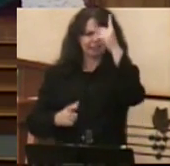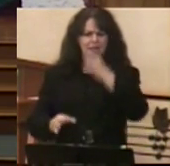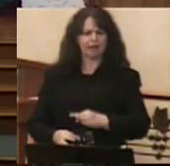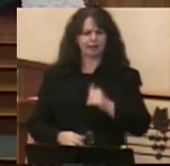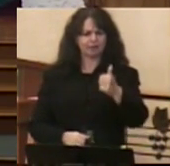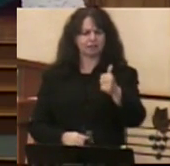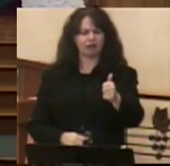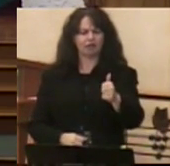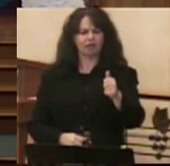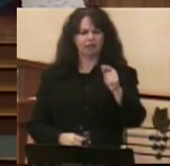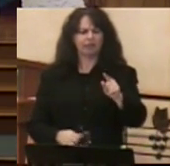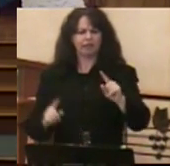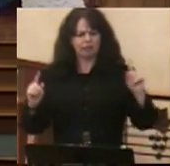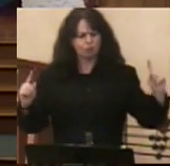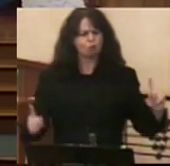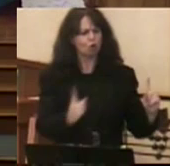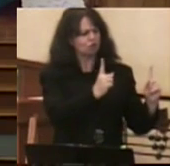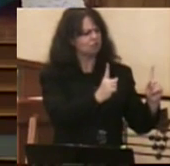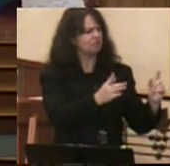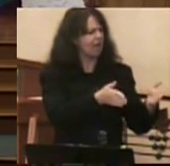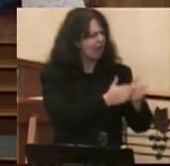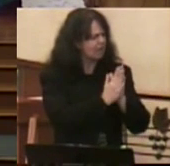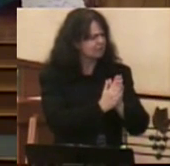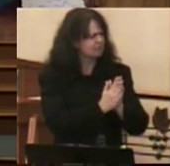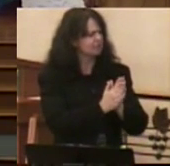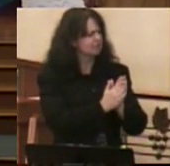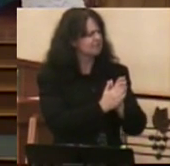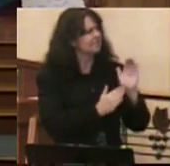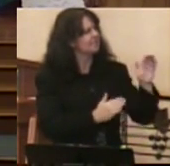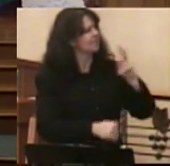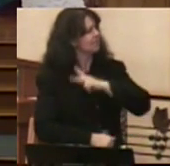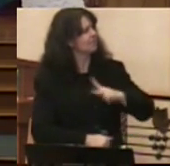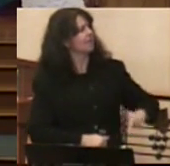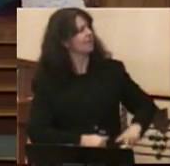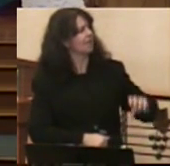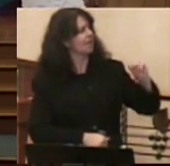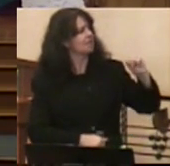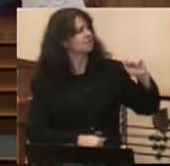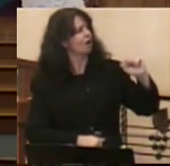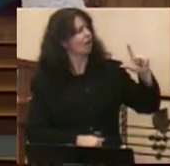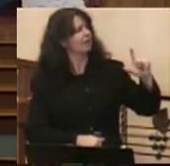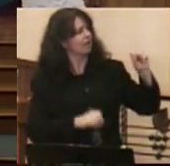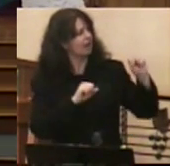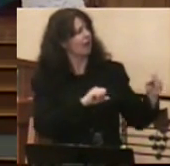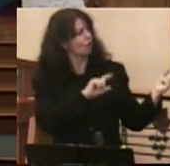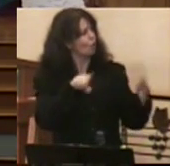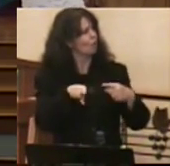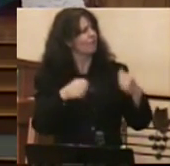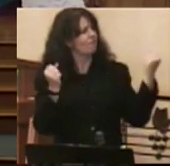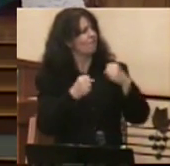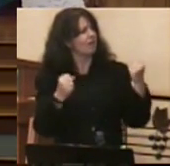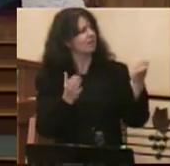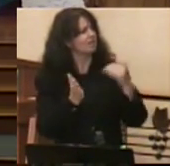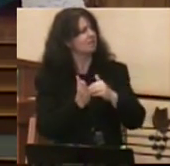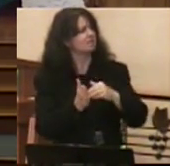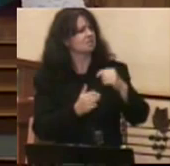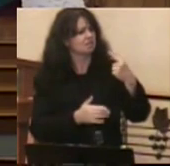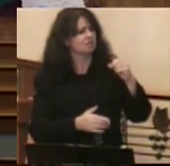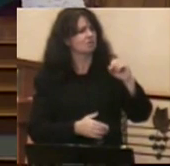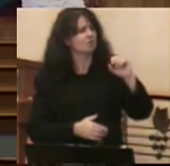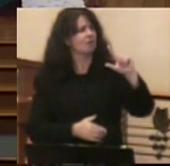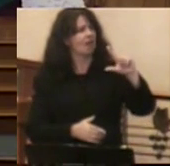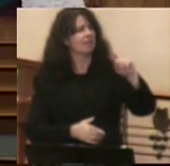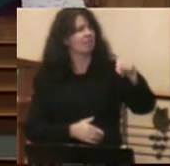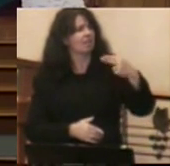Saul and asked if he could go and fight this person. And King Saul sent